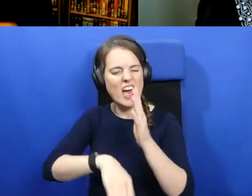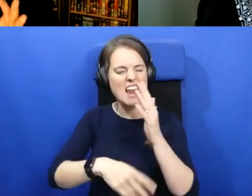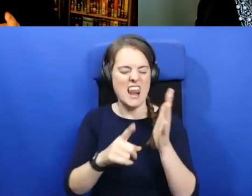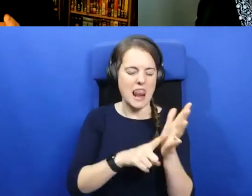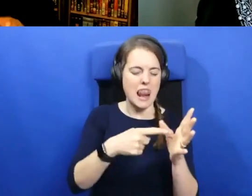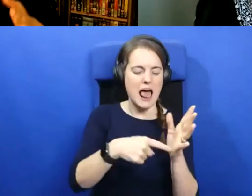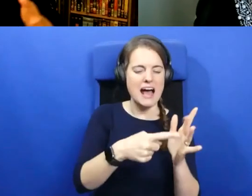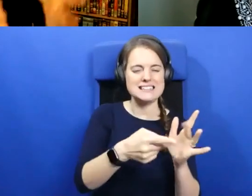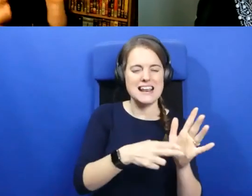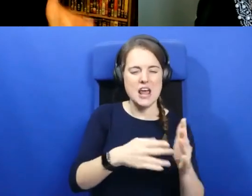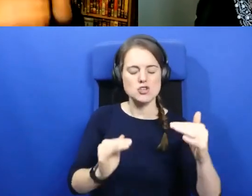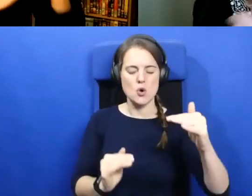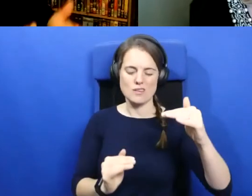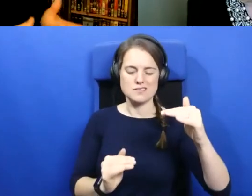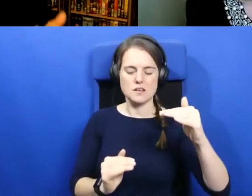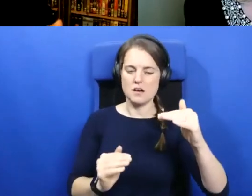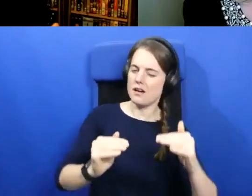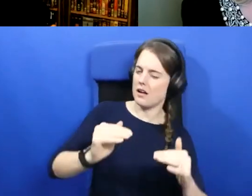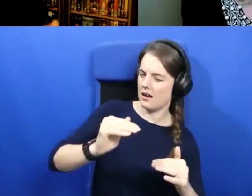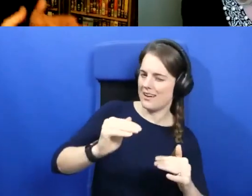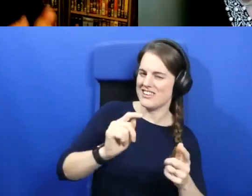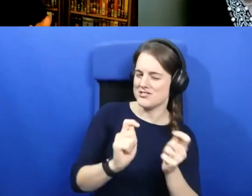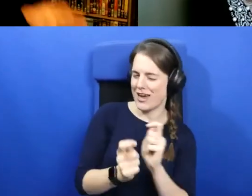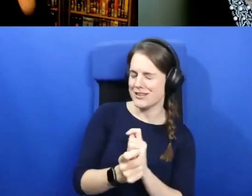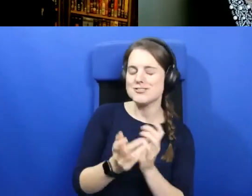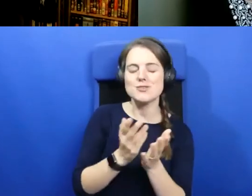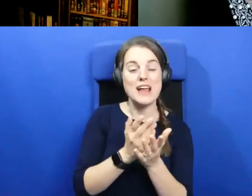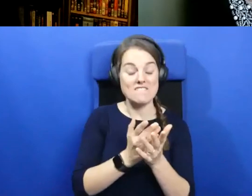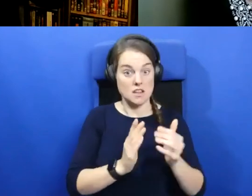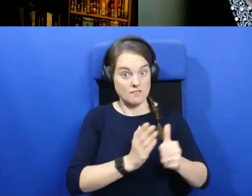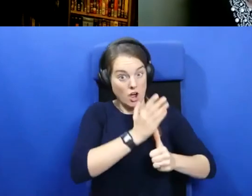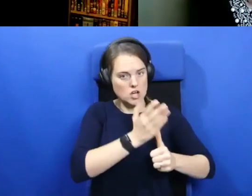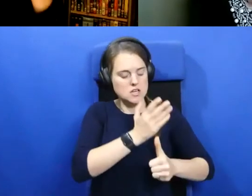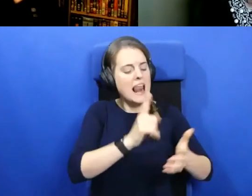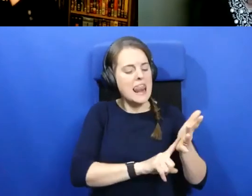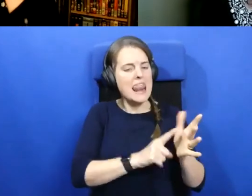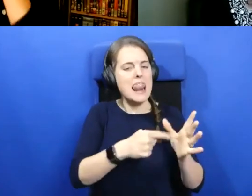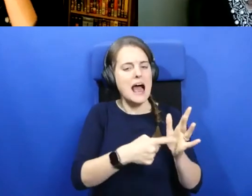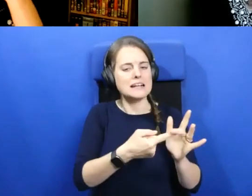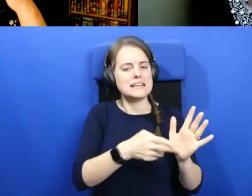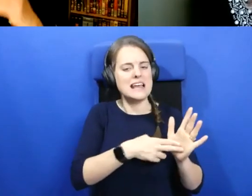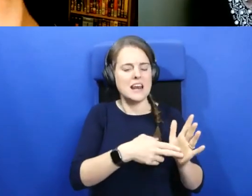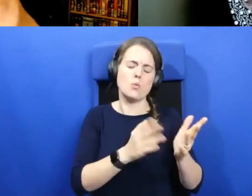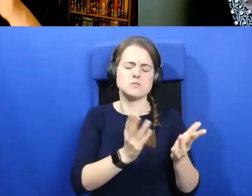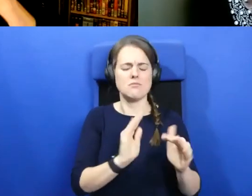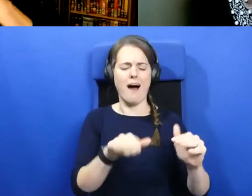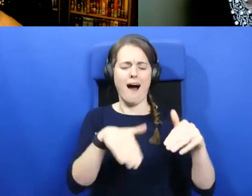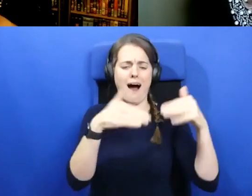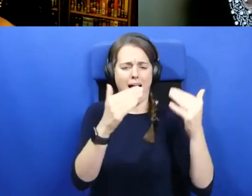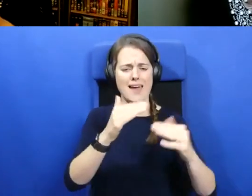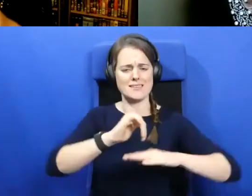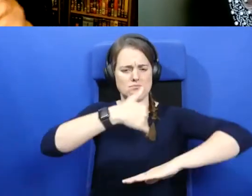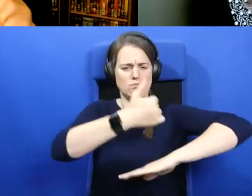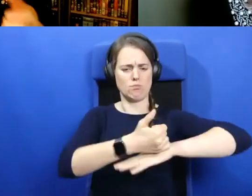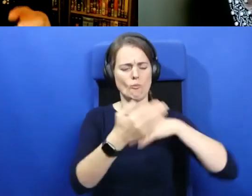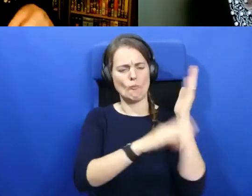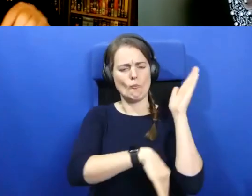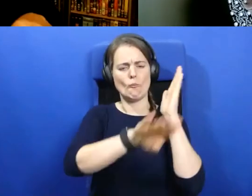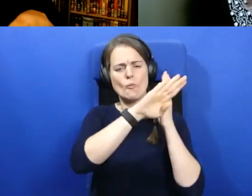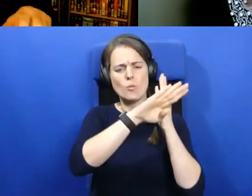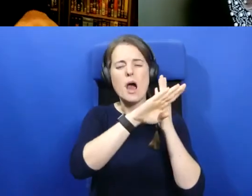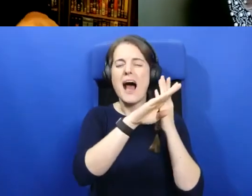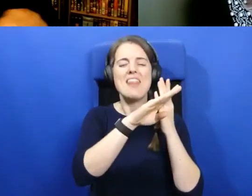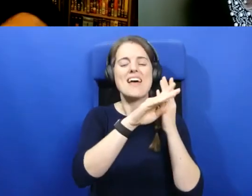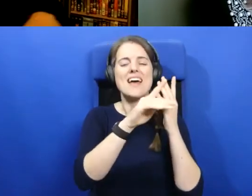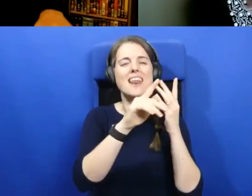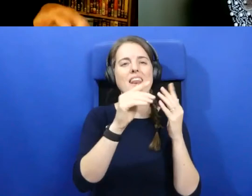languages sort of changes. So Latin definitely starts off as more high status and then it shifts around. But I